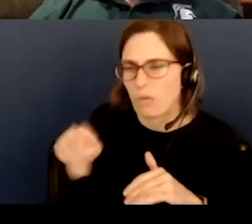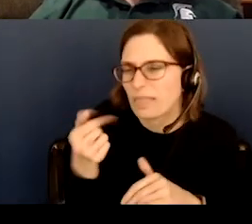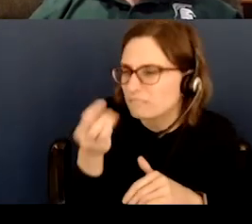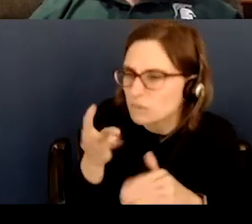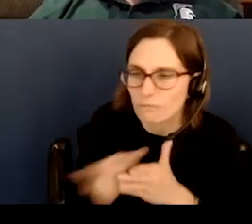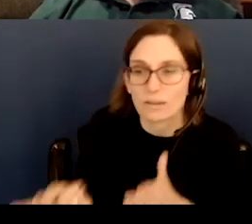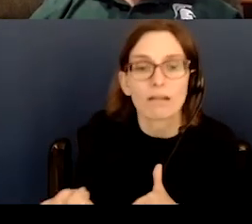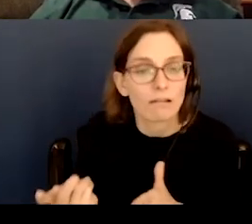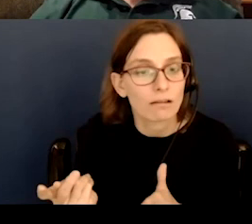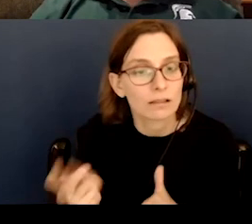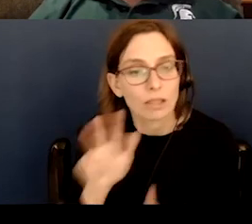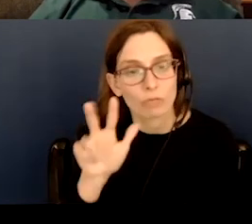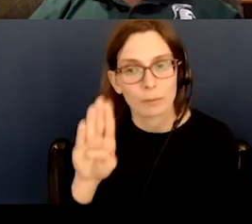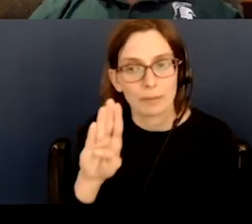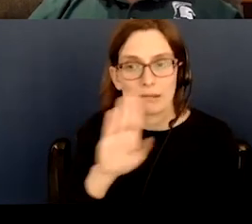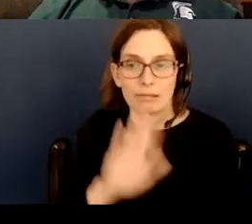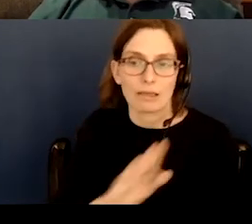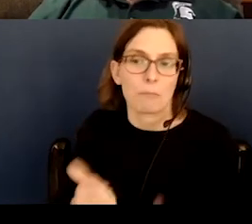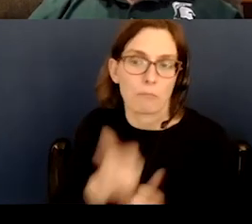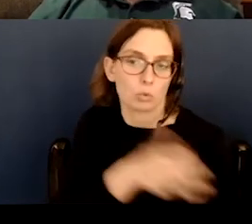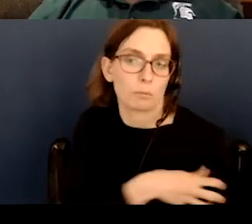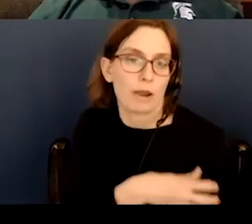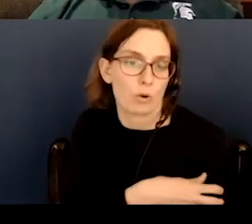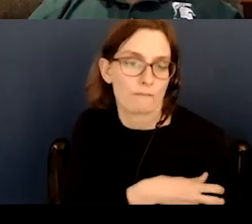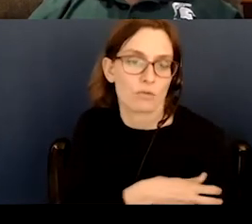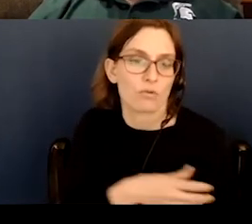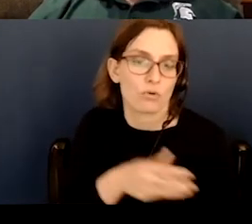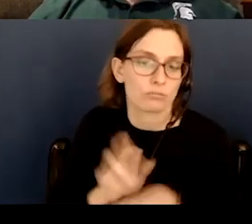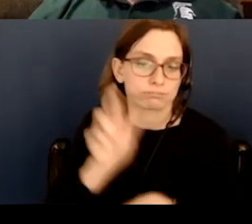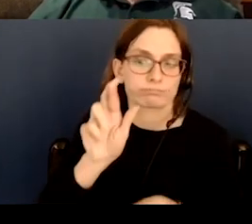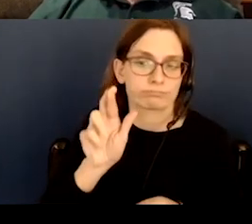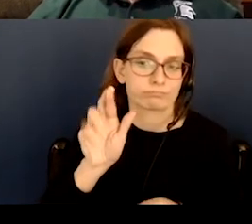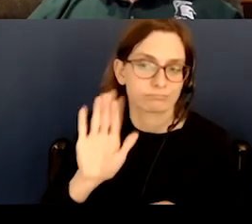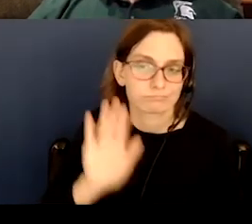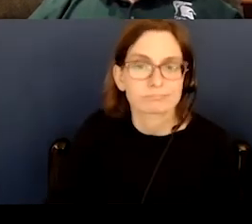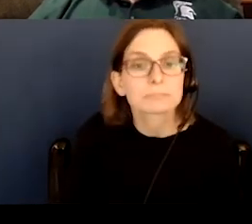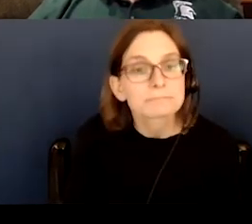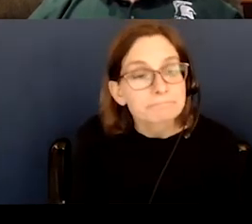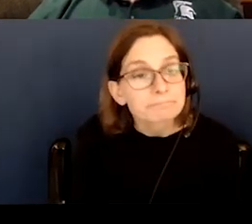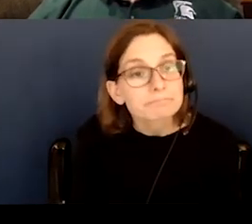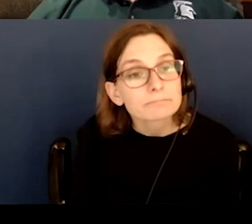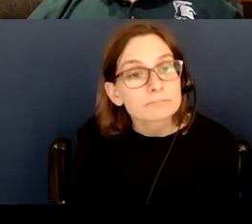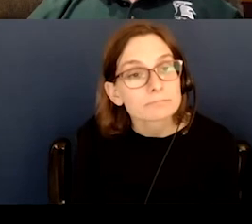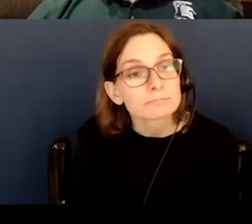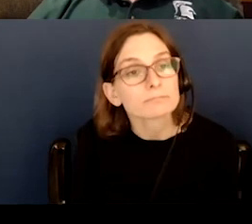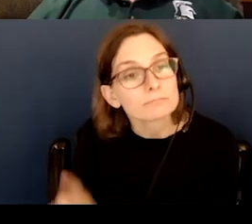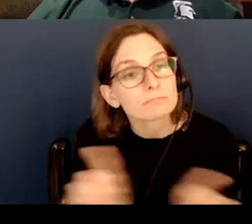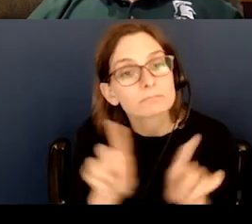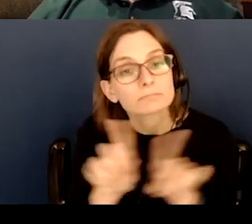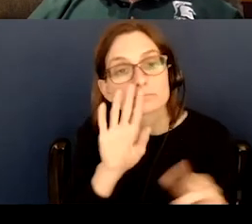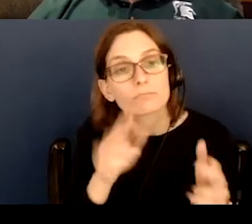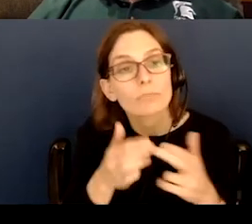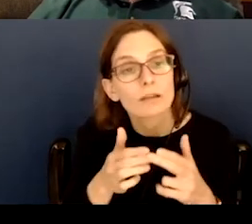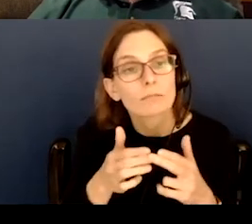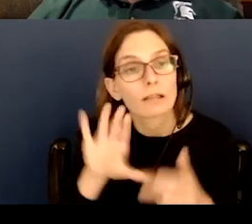And the three B is the most powerful of the long March three series. And I also want to talk about Chang